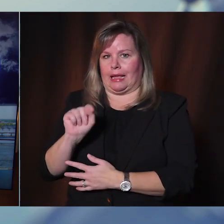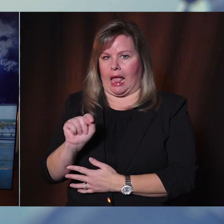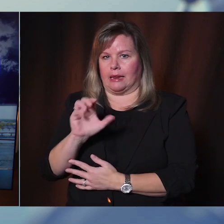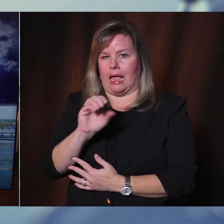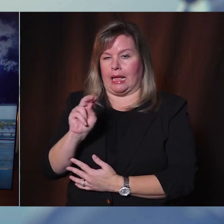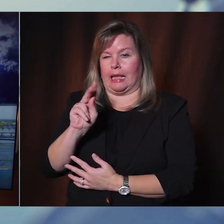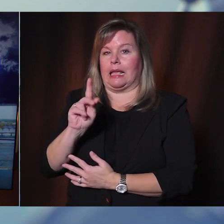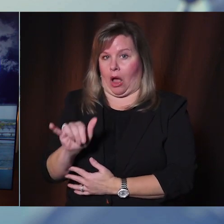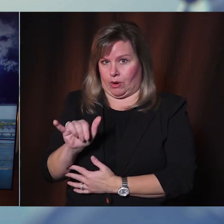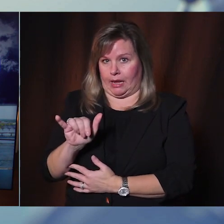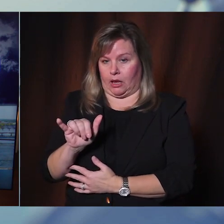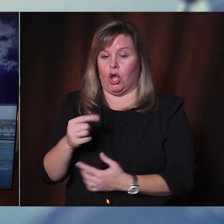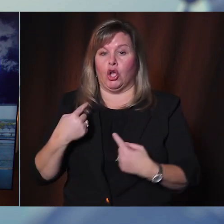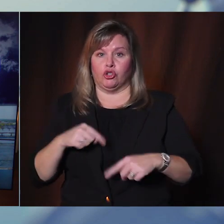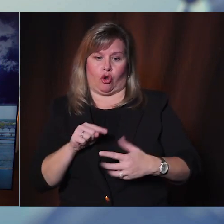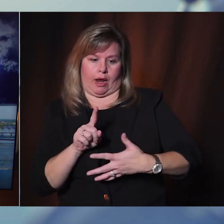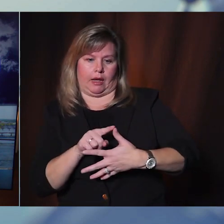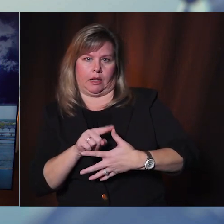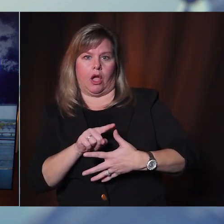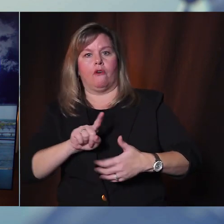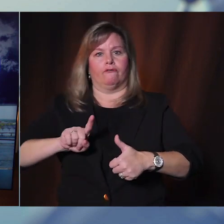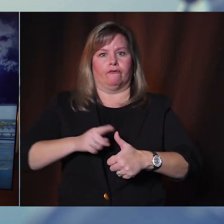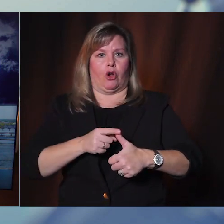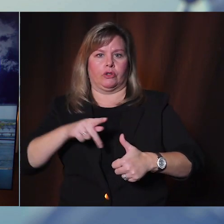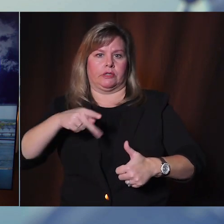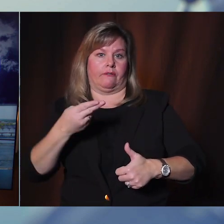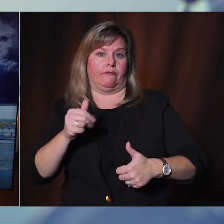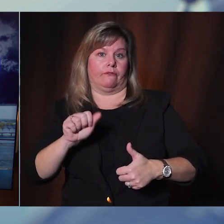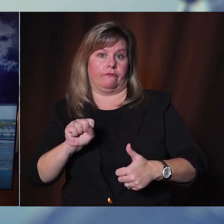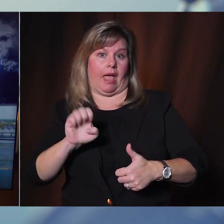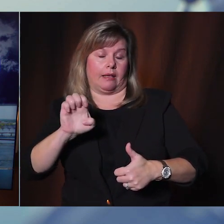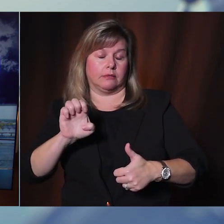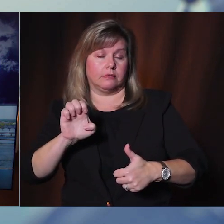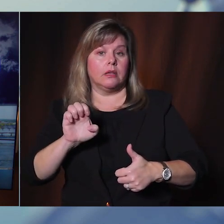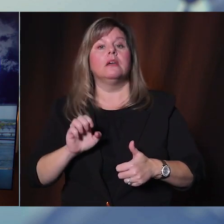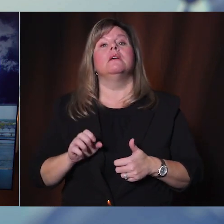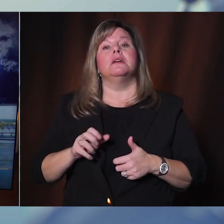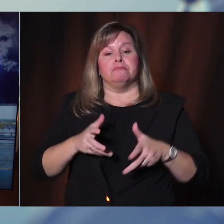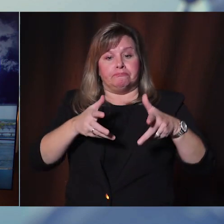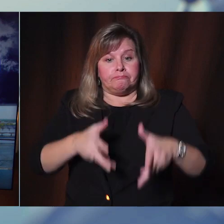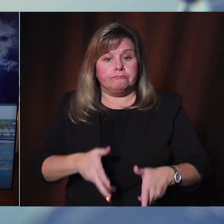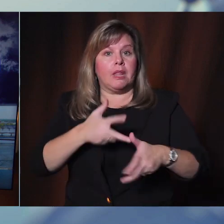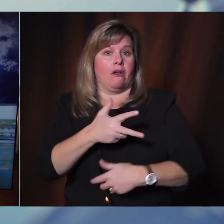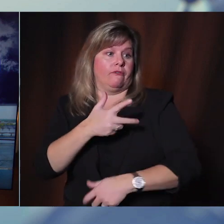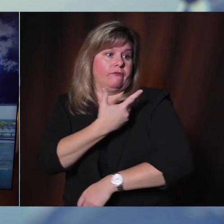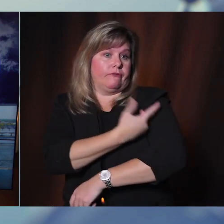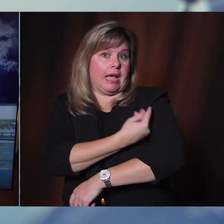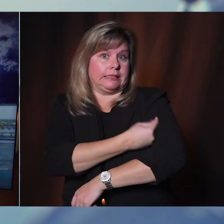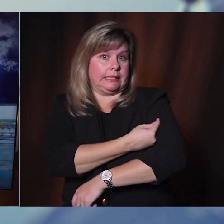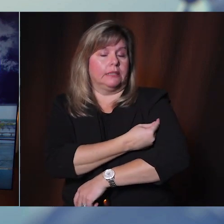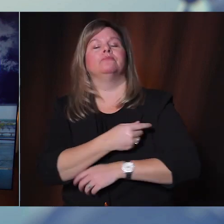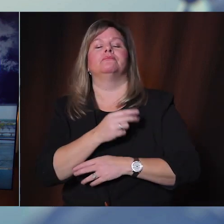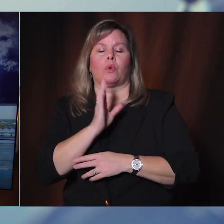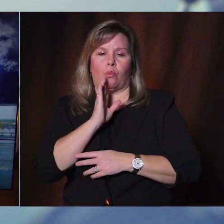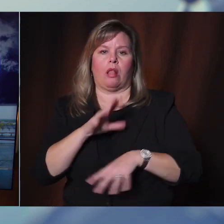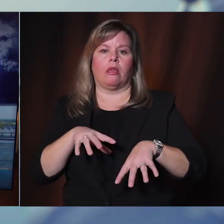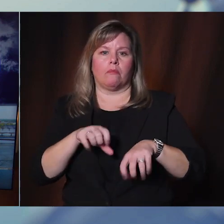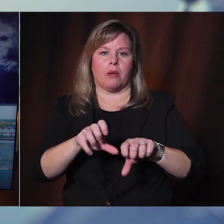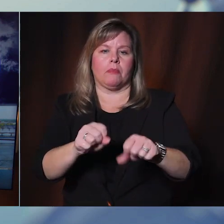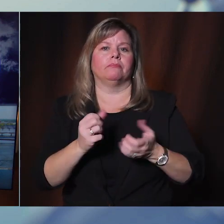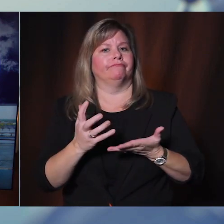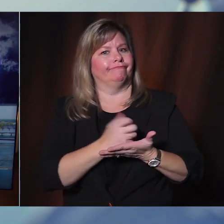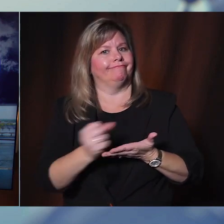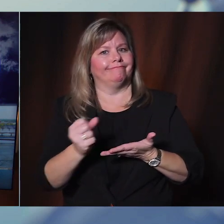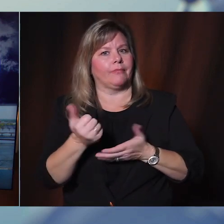date during Phase 1A and all of our remaining vaccine on hand is assigned to appointments happening in the next few days.